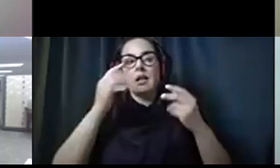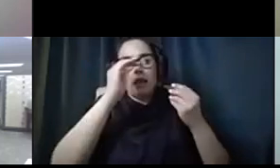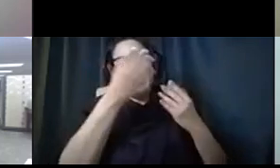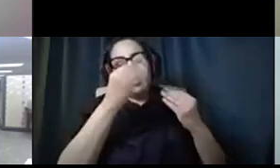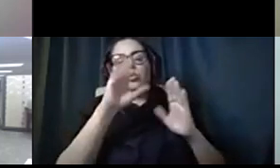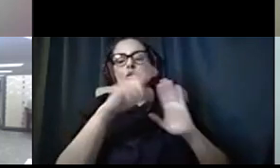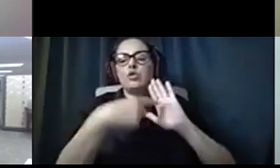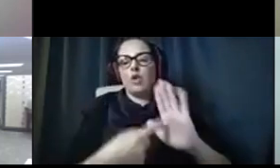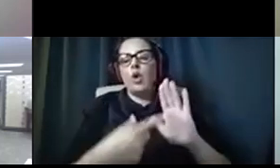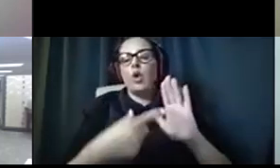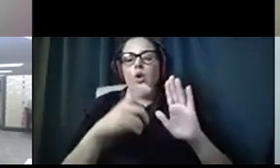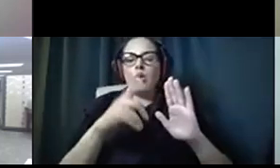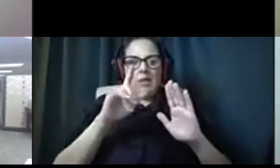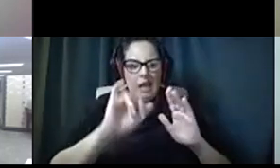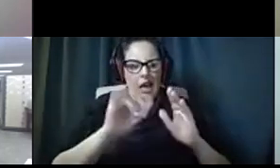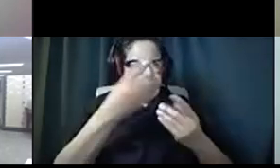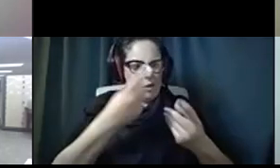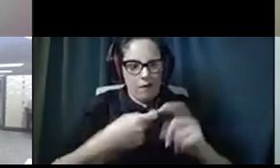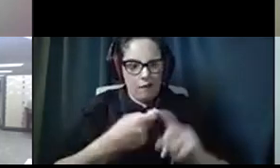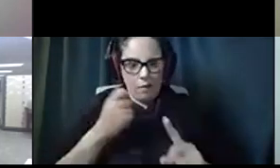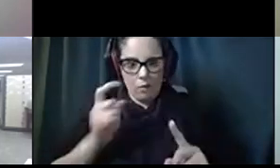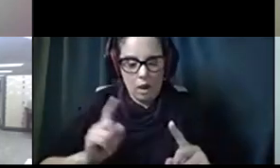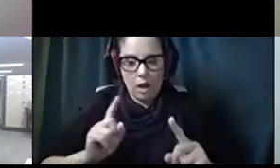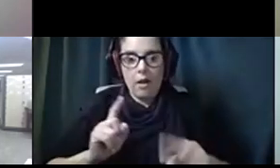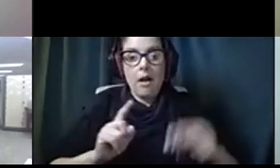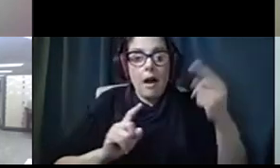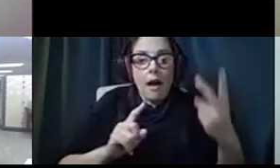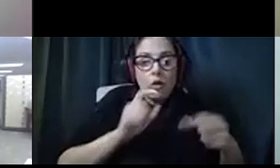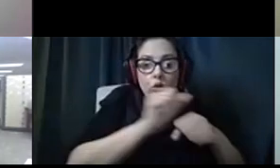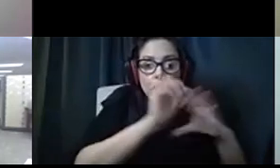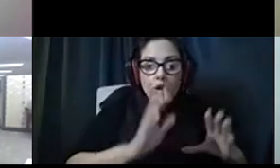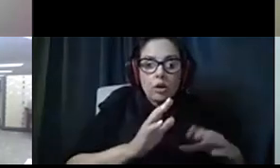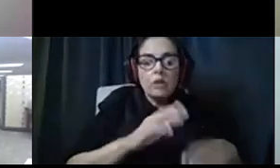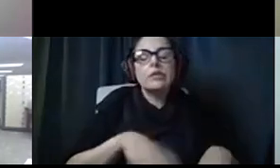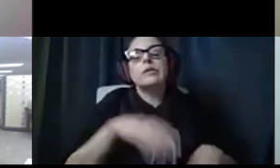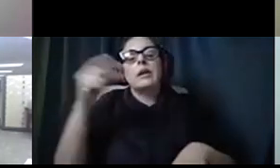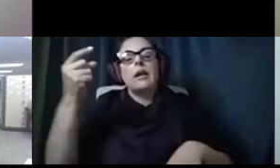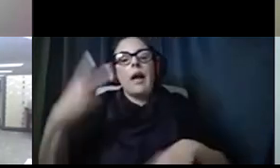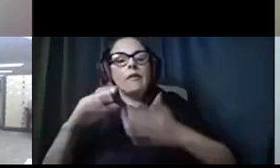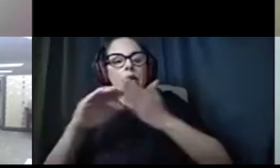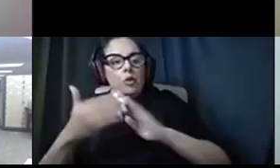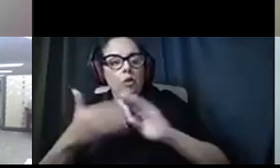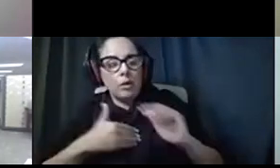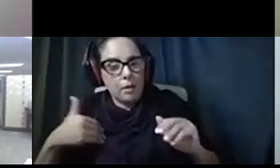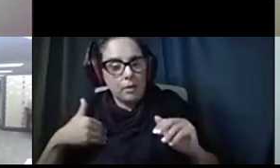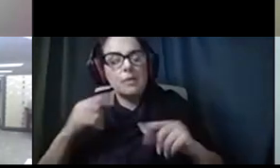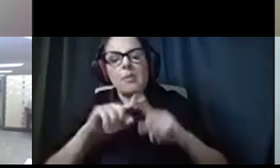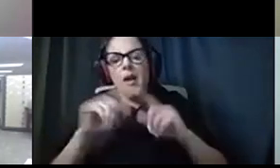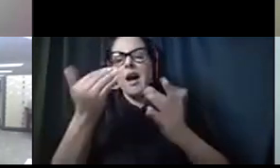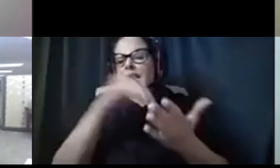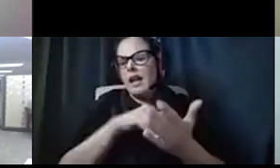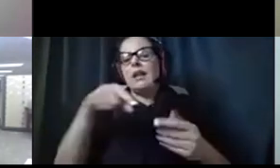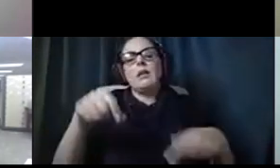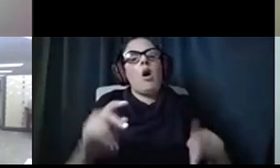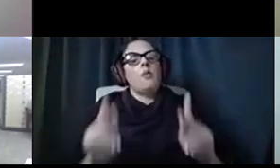reflect the source of that information coming from half employees and half community members. But, again, this is the